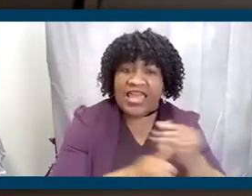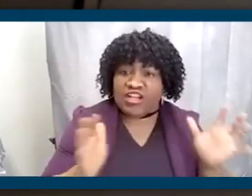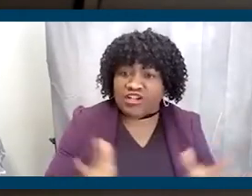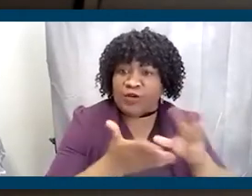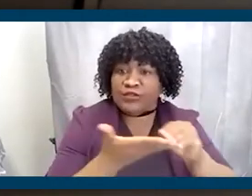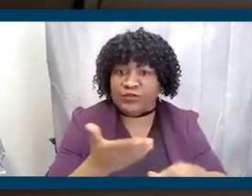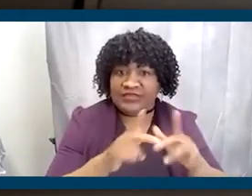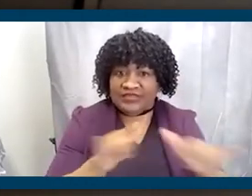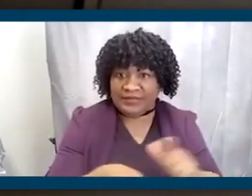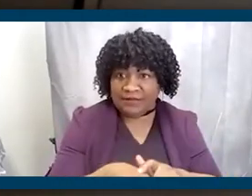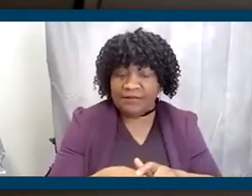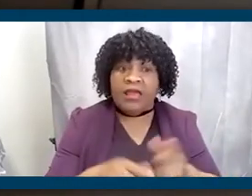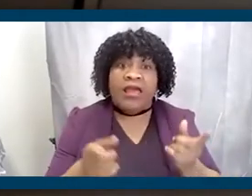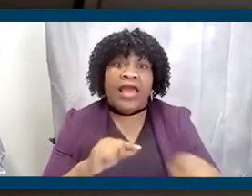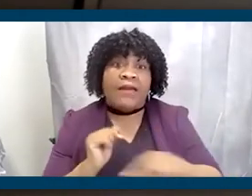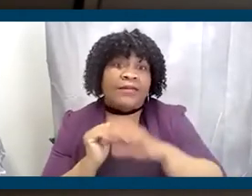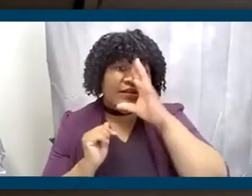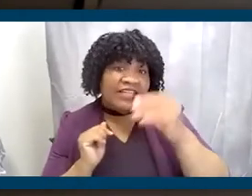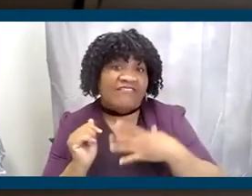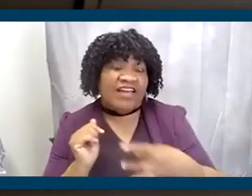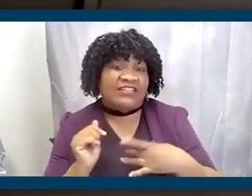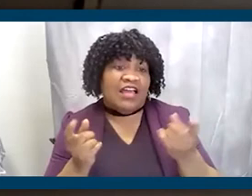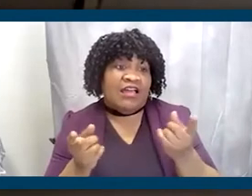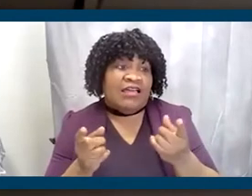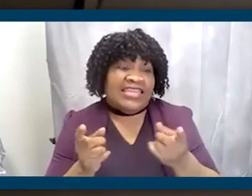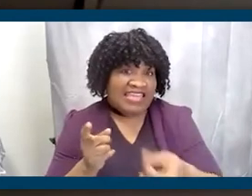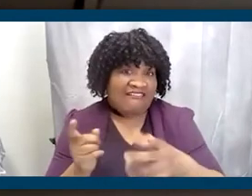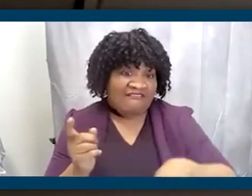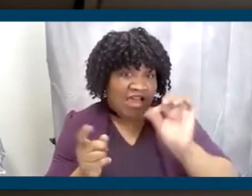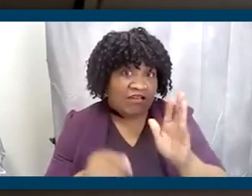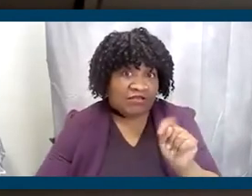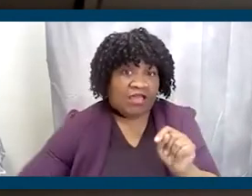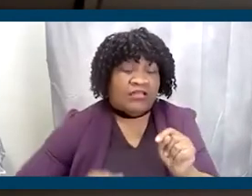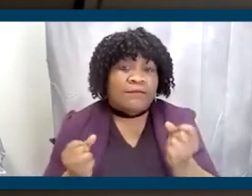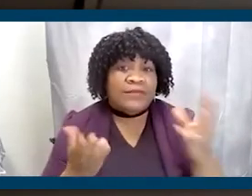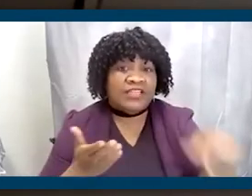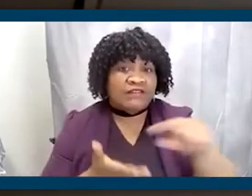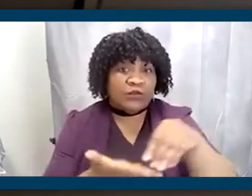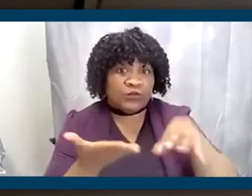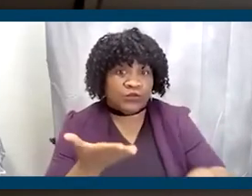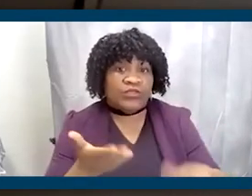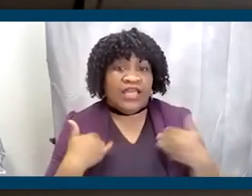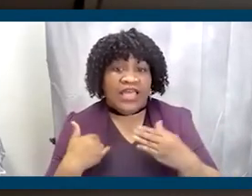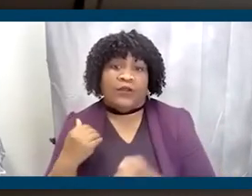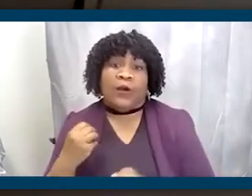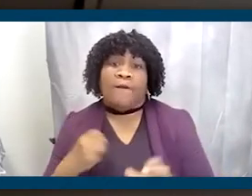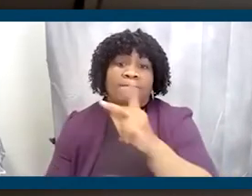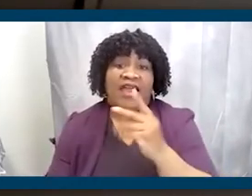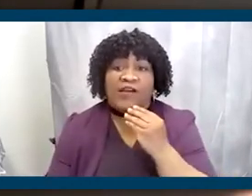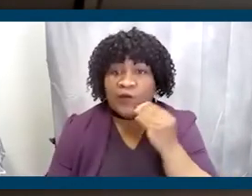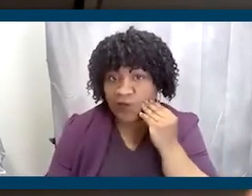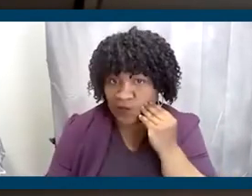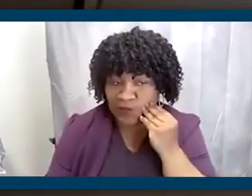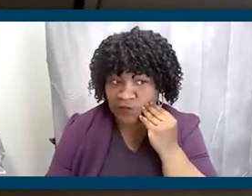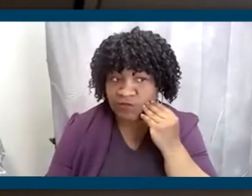One thing that he found was during the Great Recession was that a number of the students had to go back home because